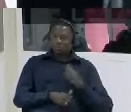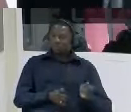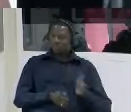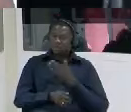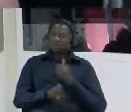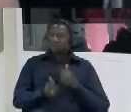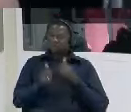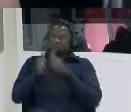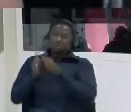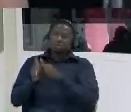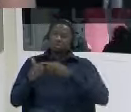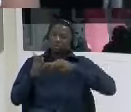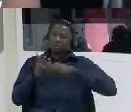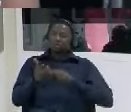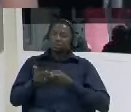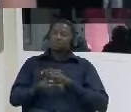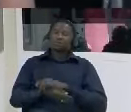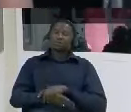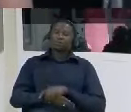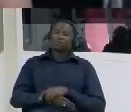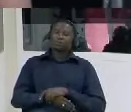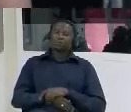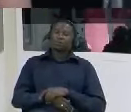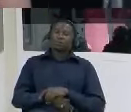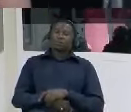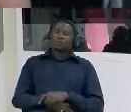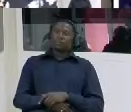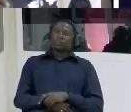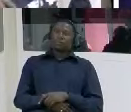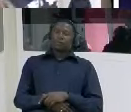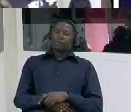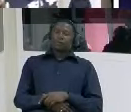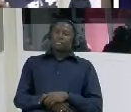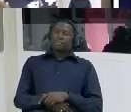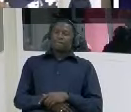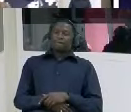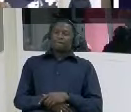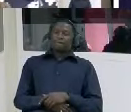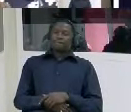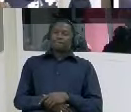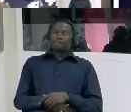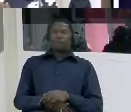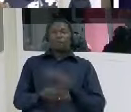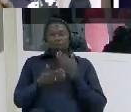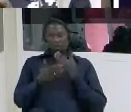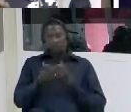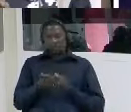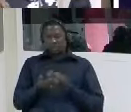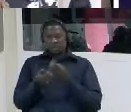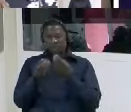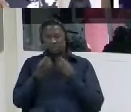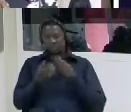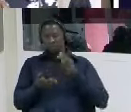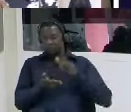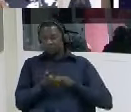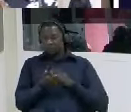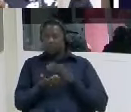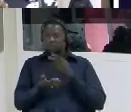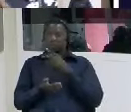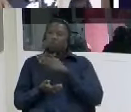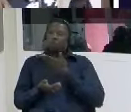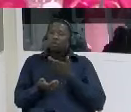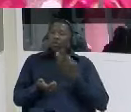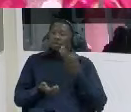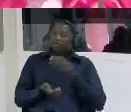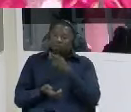please confirm whether you got the refugee status um in the end and you